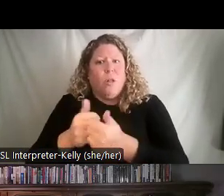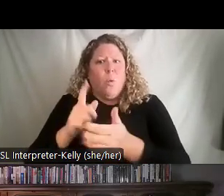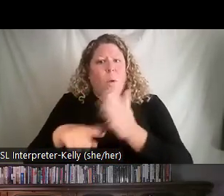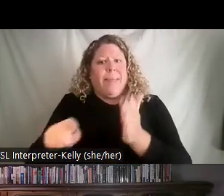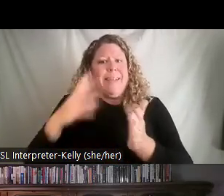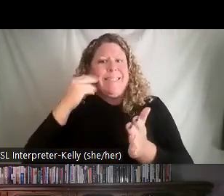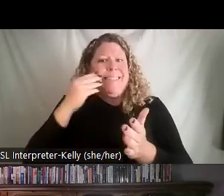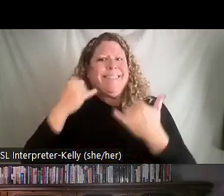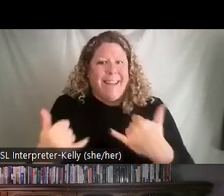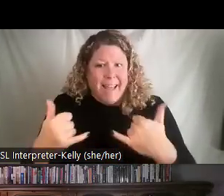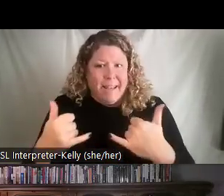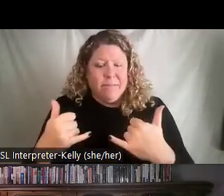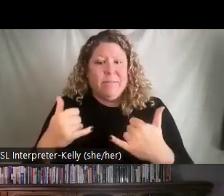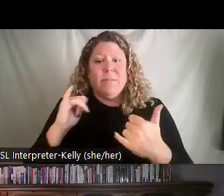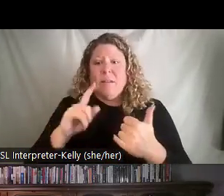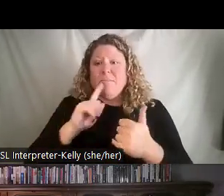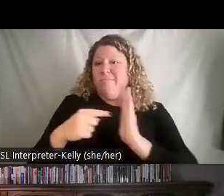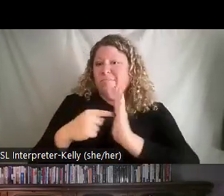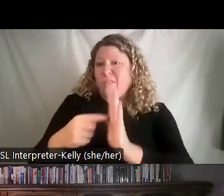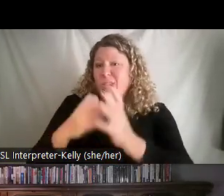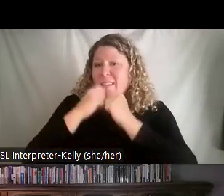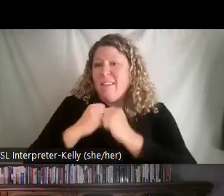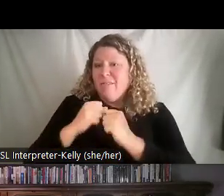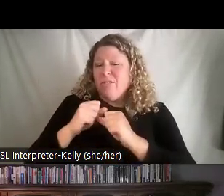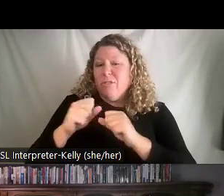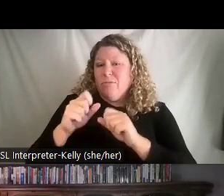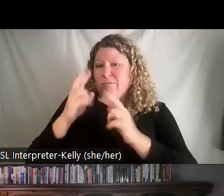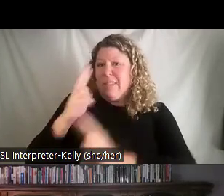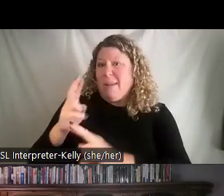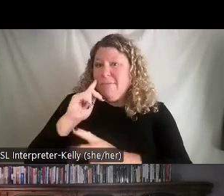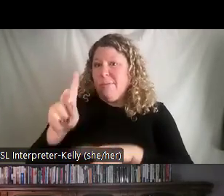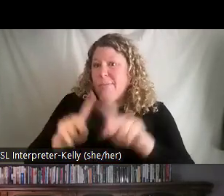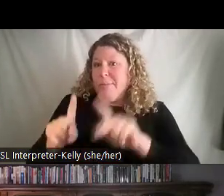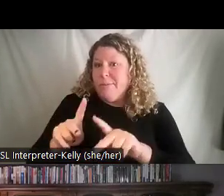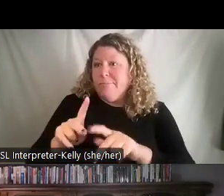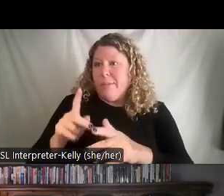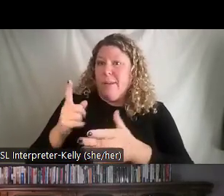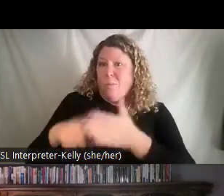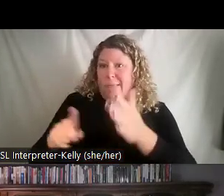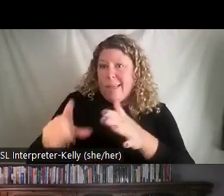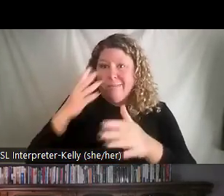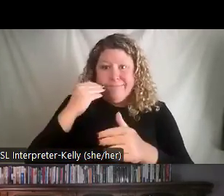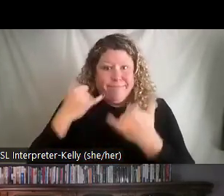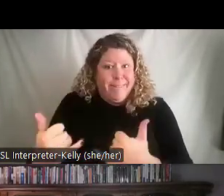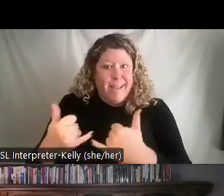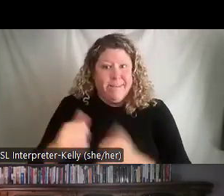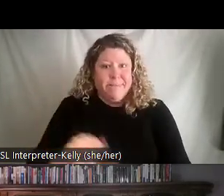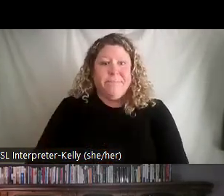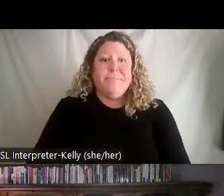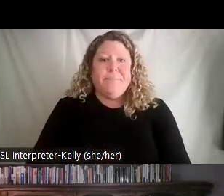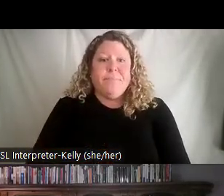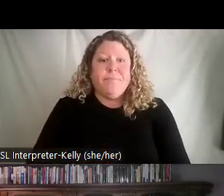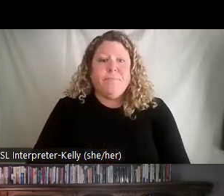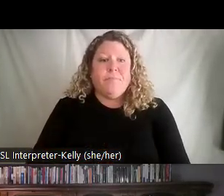of respect for people, which is what we care about within Lean. Lean. So let's move on. So what is